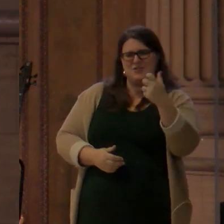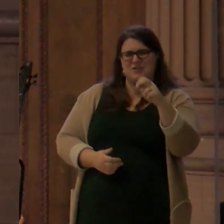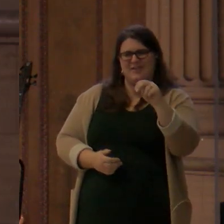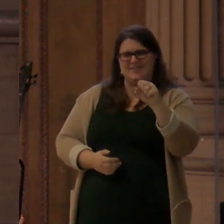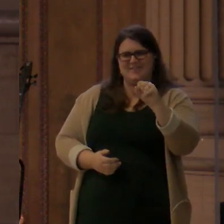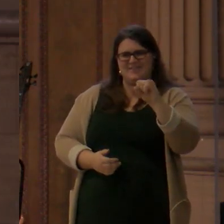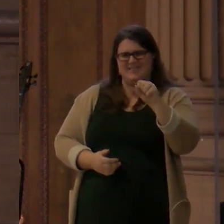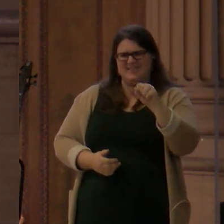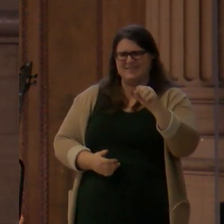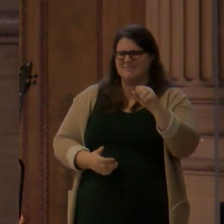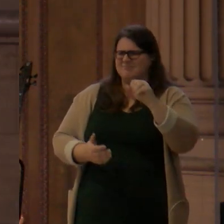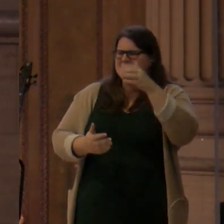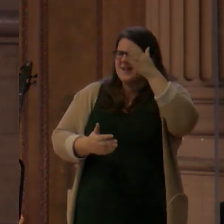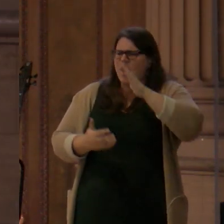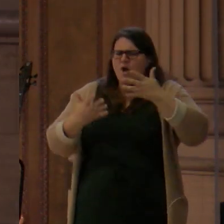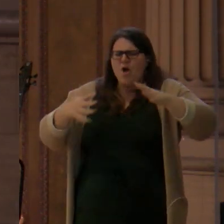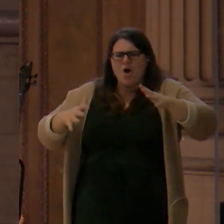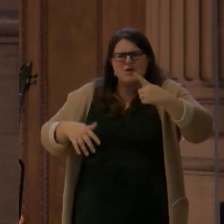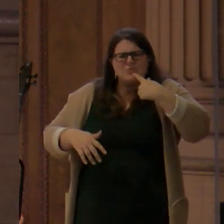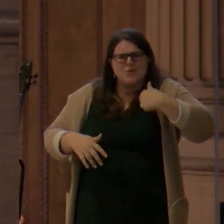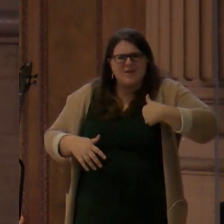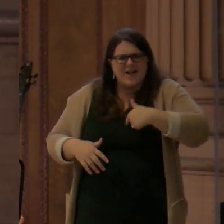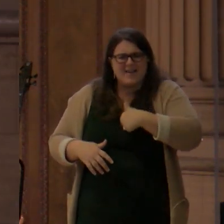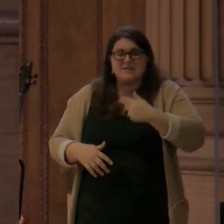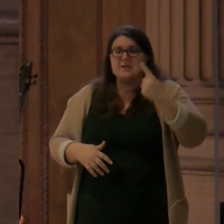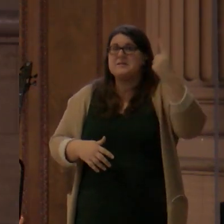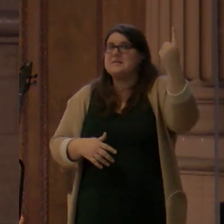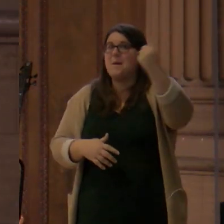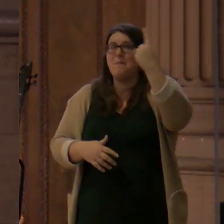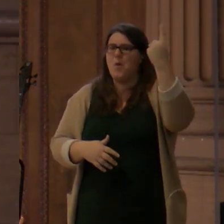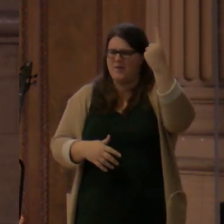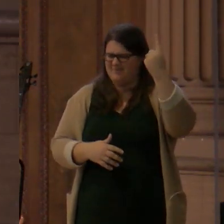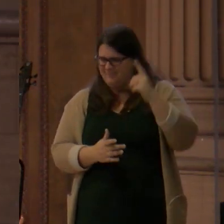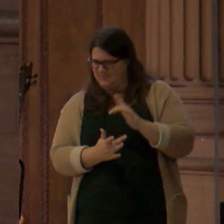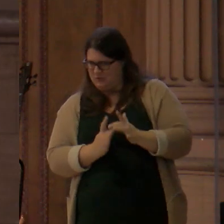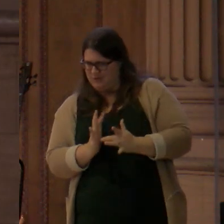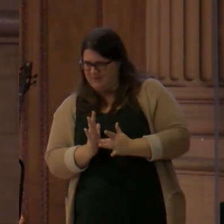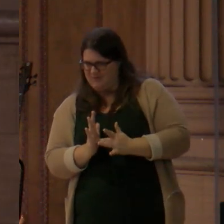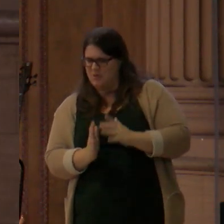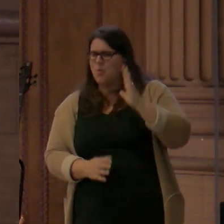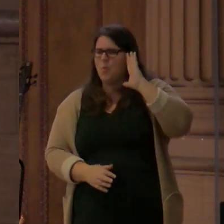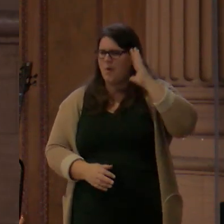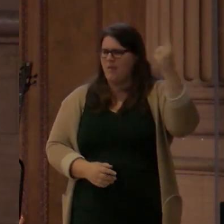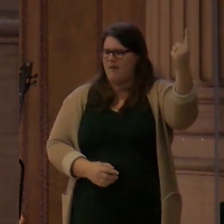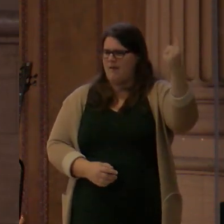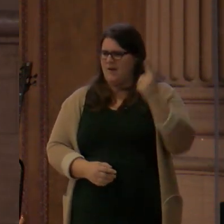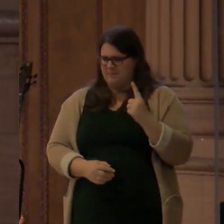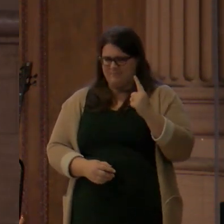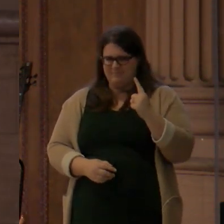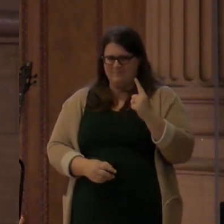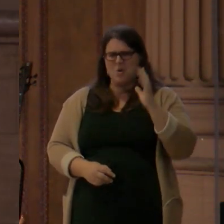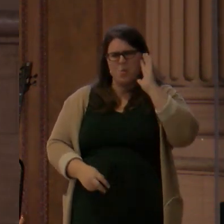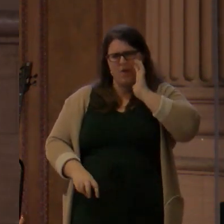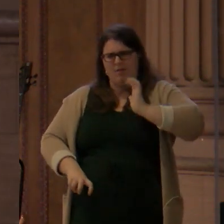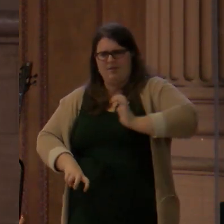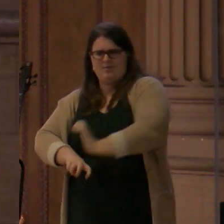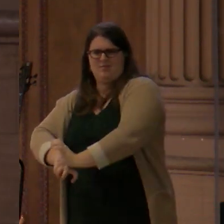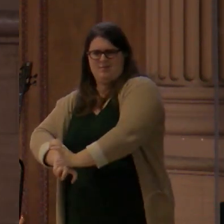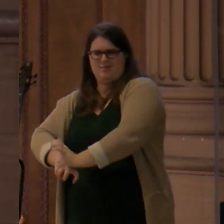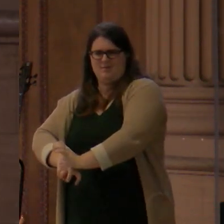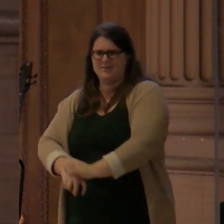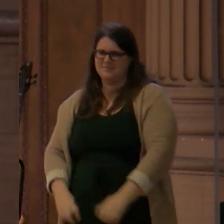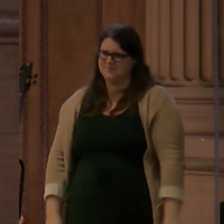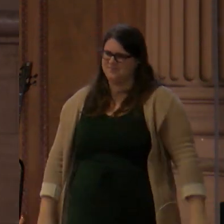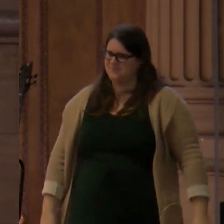It tells us a ton about the gospel. It tells us a ton about our future and so much more. What I want to do in our time that's left,